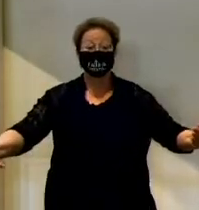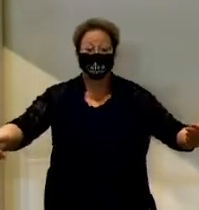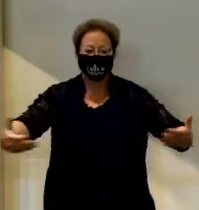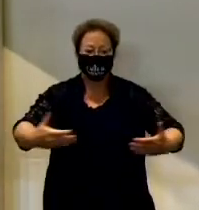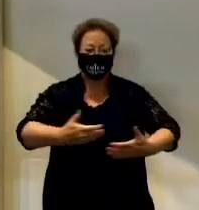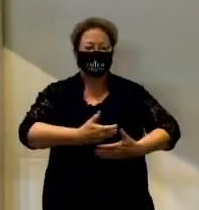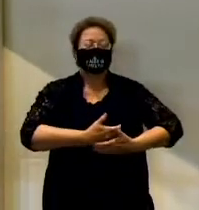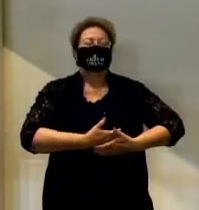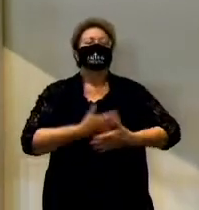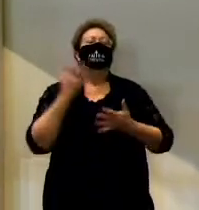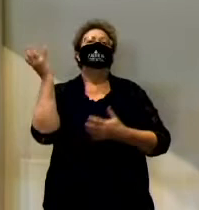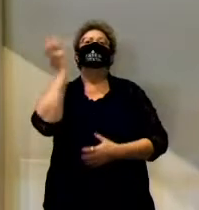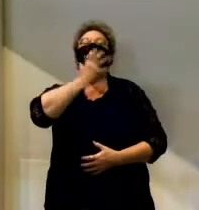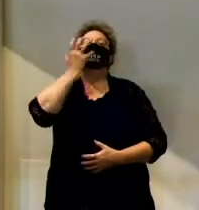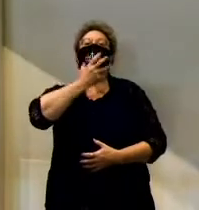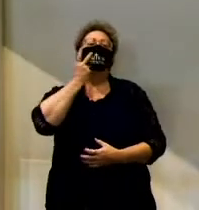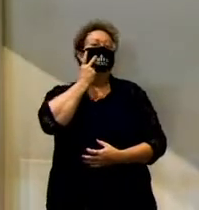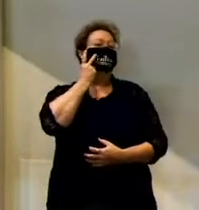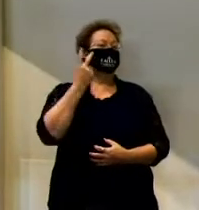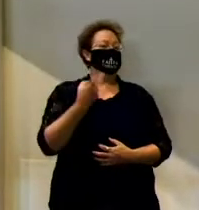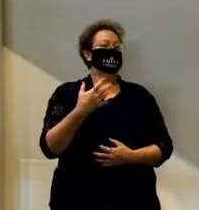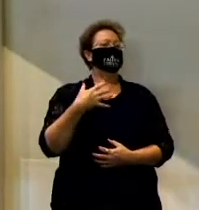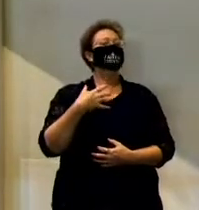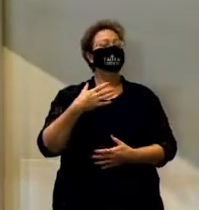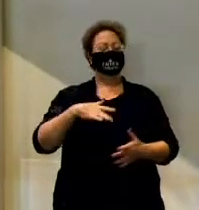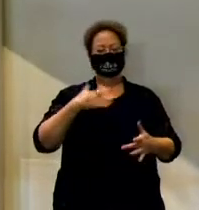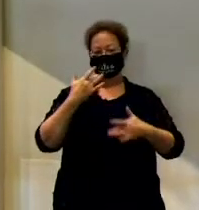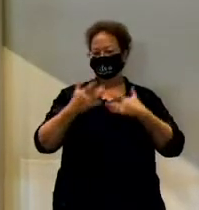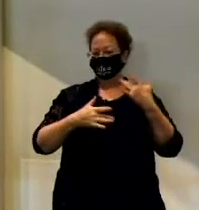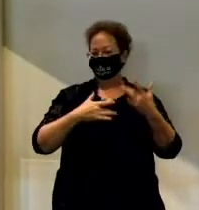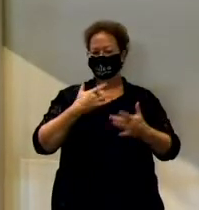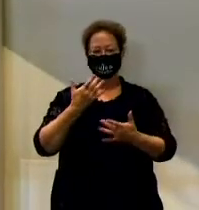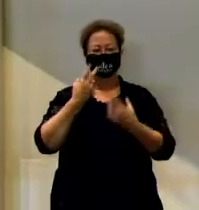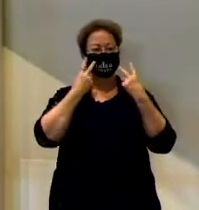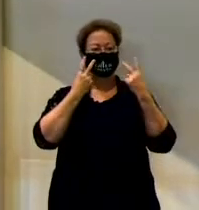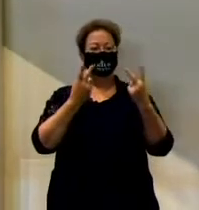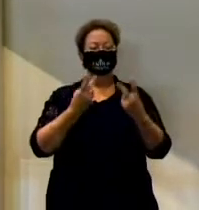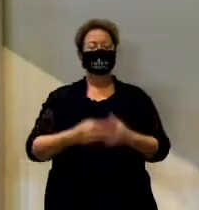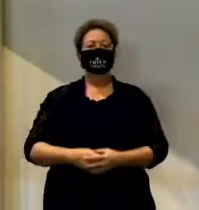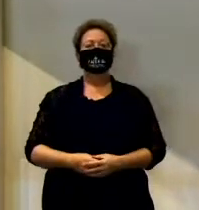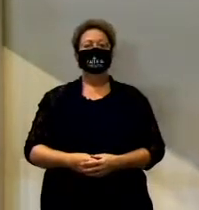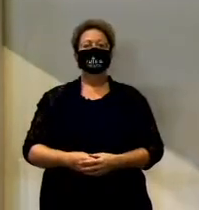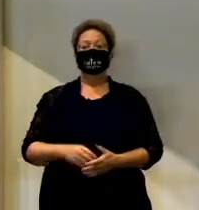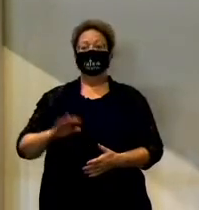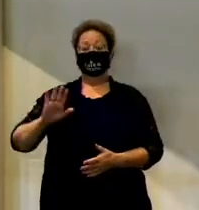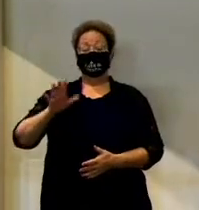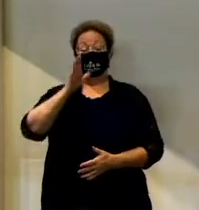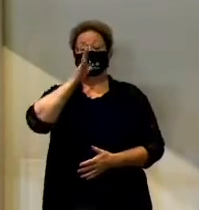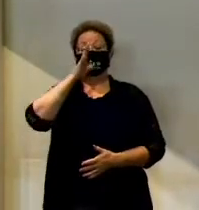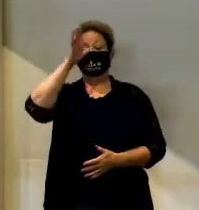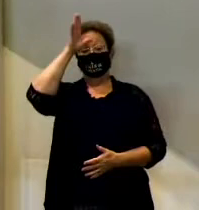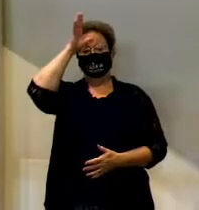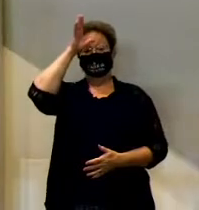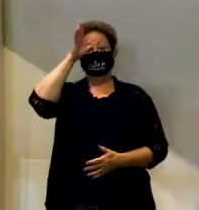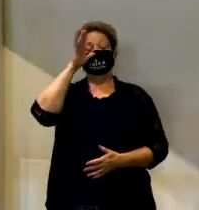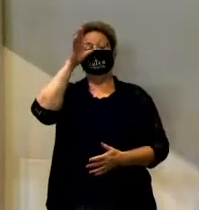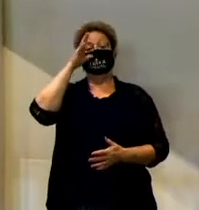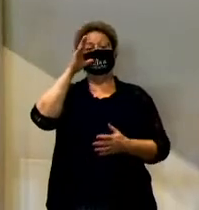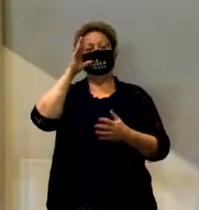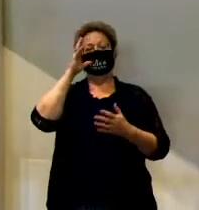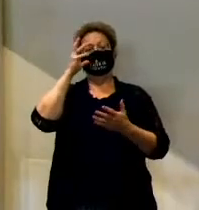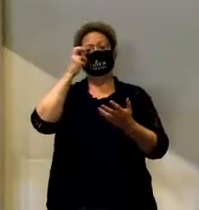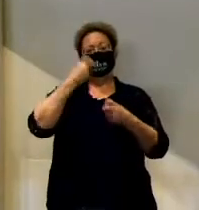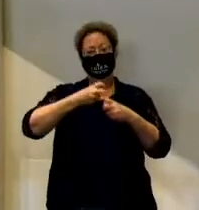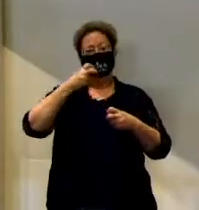was just an amazing thing to behold, and it gave us a lot of joy, too. My mother, she had a long battle with cancer,